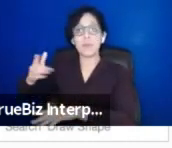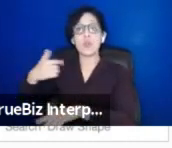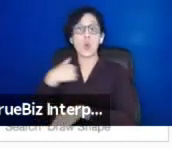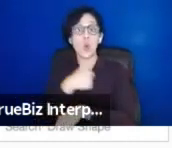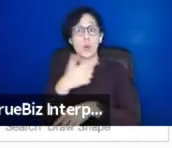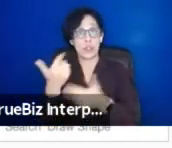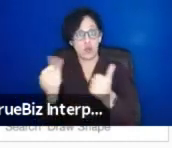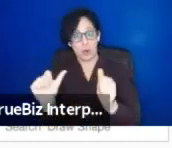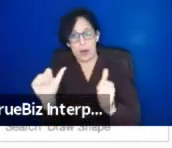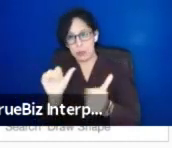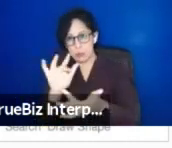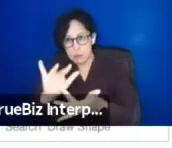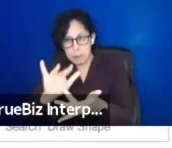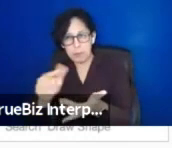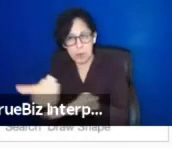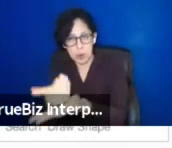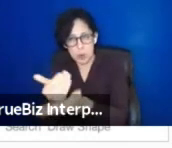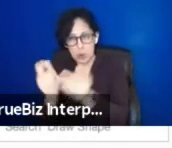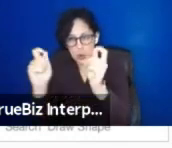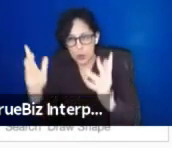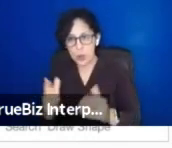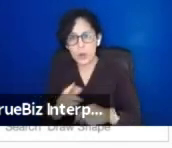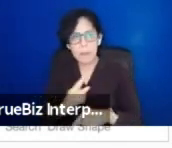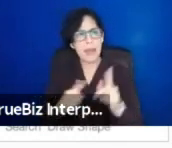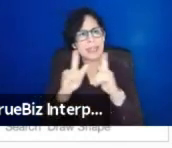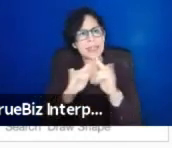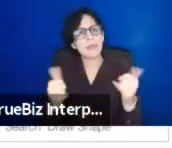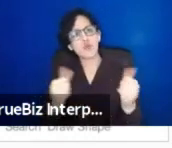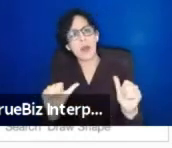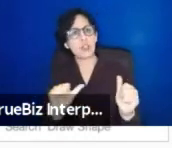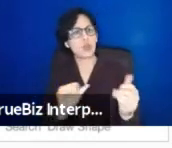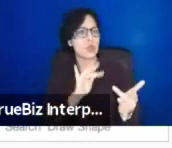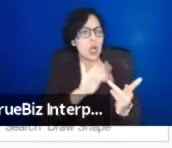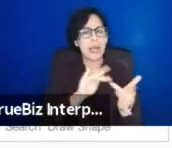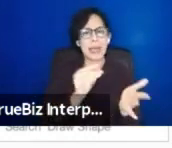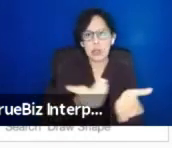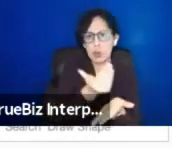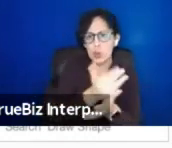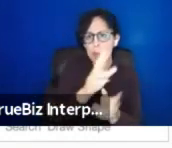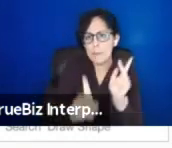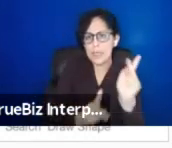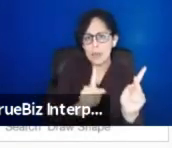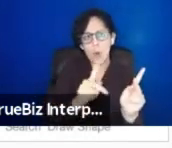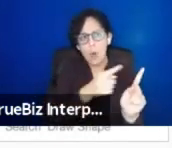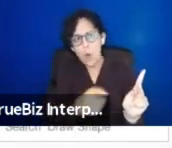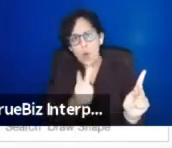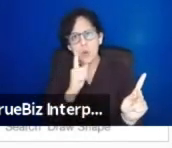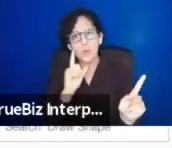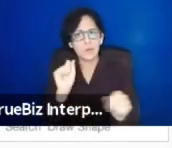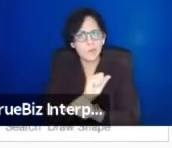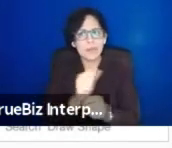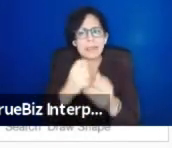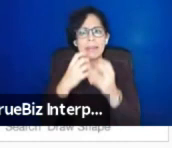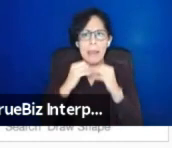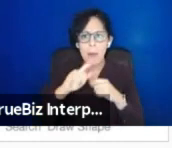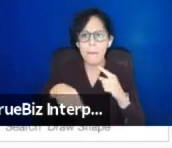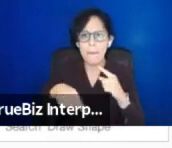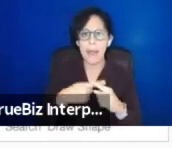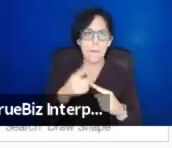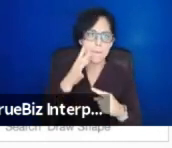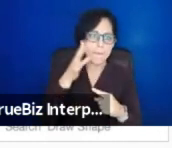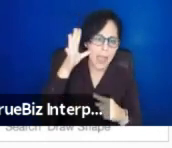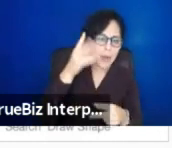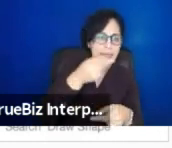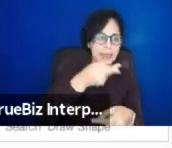to tap into a whole other ethos of people who really care about parents and who, especially a lot of parents,